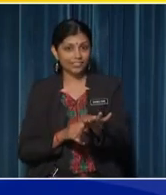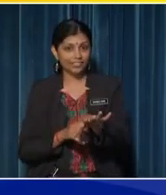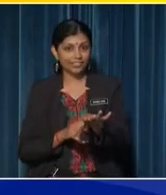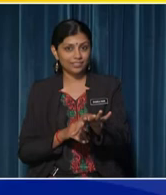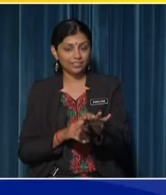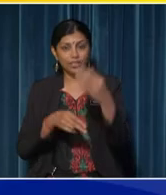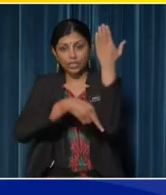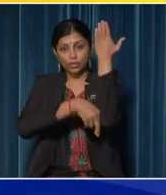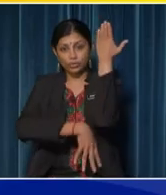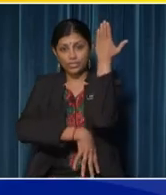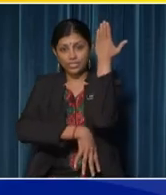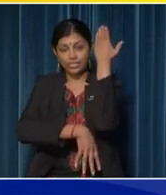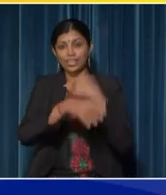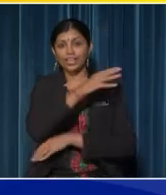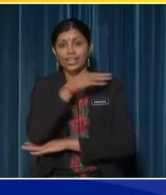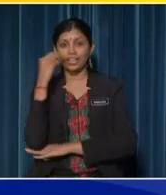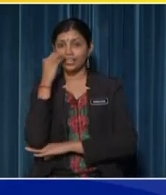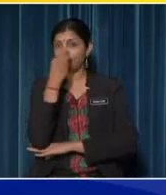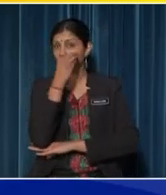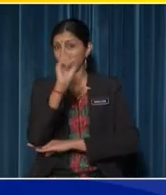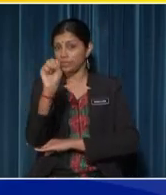the roots and the flower